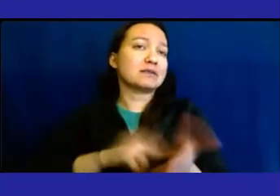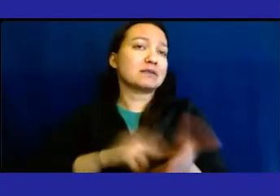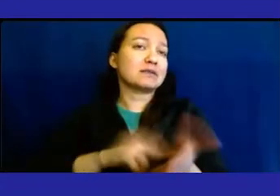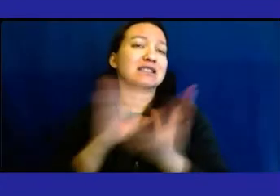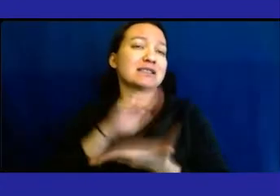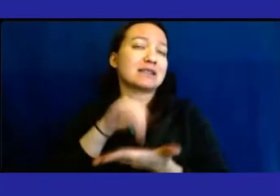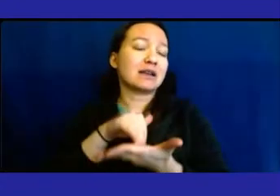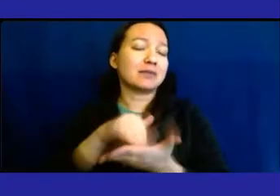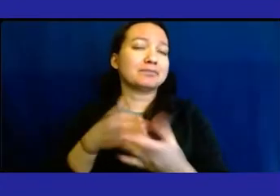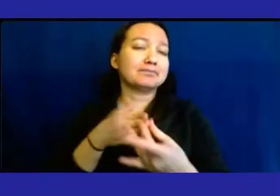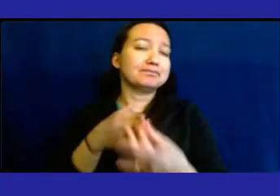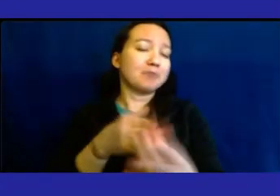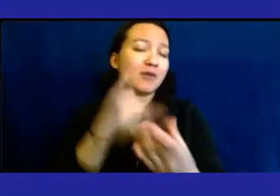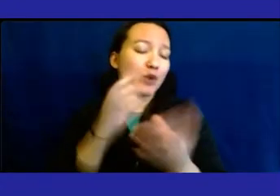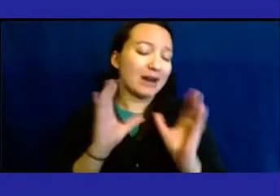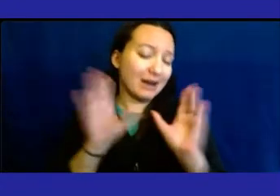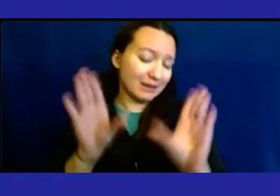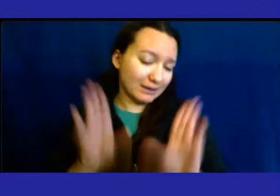to Excellence.